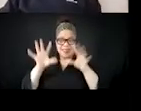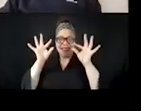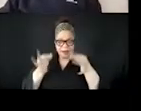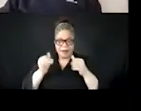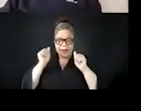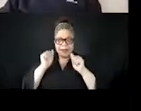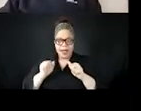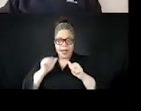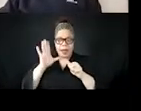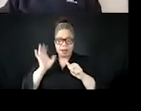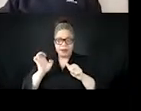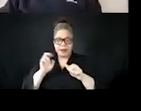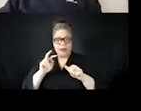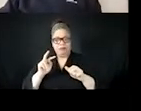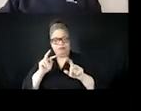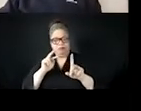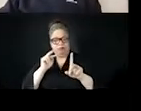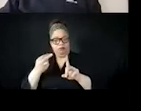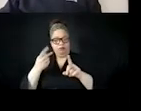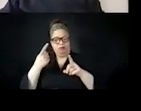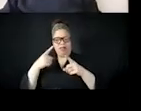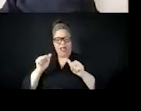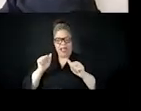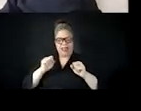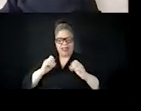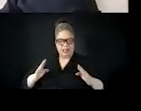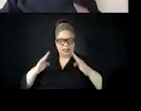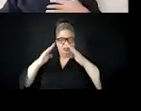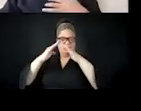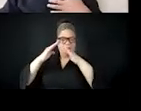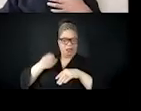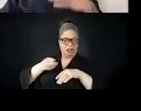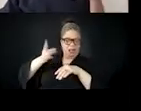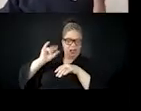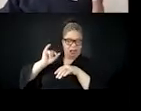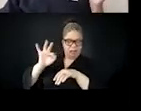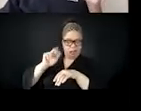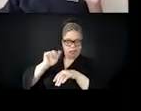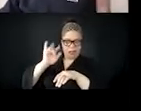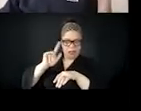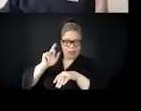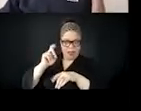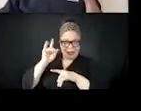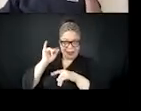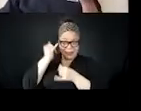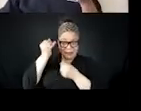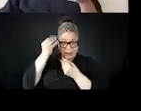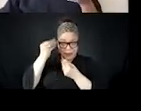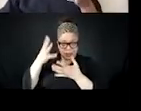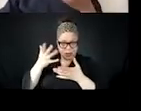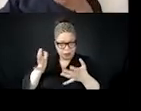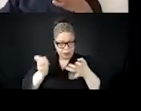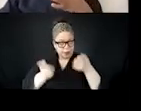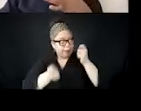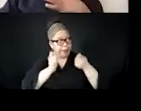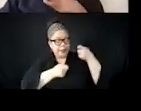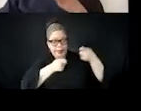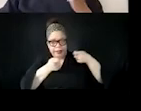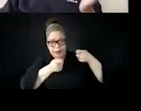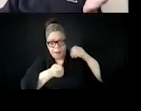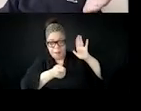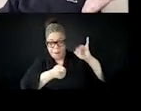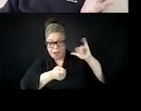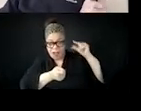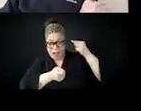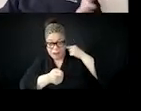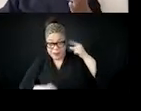I'm talking about COINTELPRO. Um, COINTELPRO, which stands for counterintelligence program. It